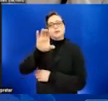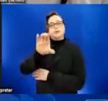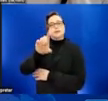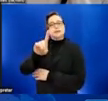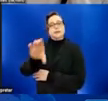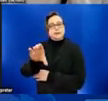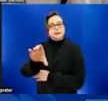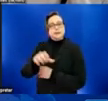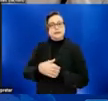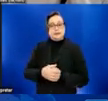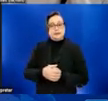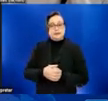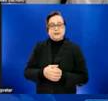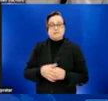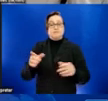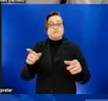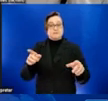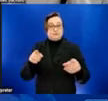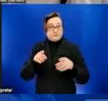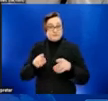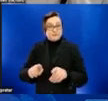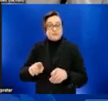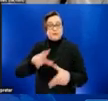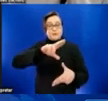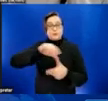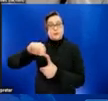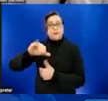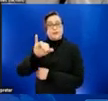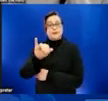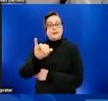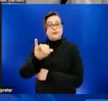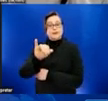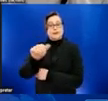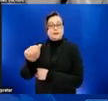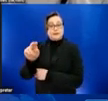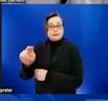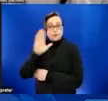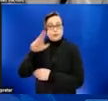to, as Hurricane Ian is going to affect a large portion of the country.